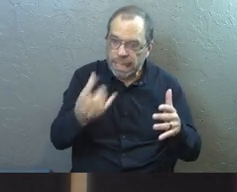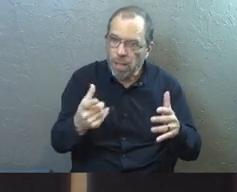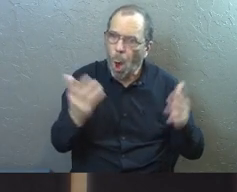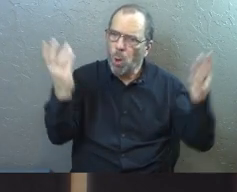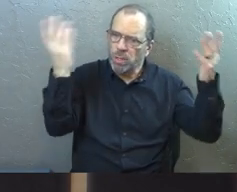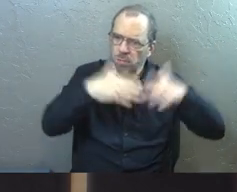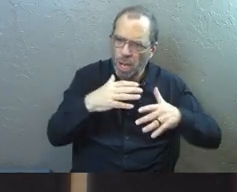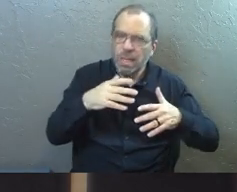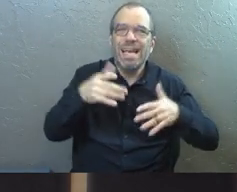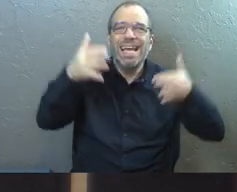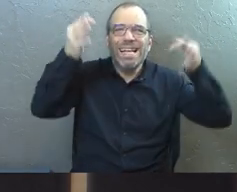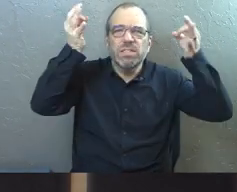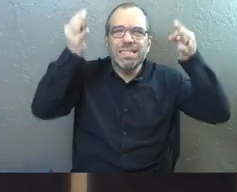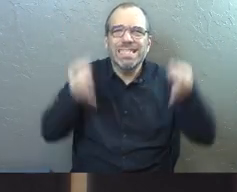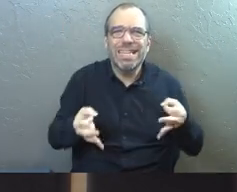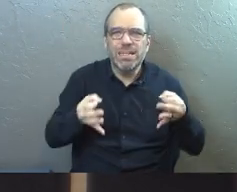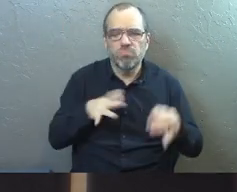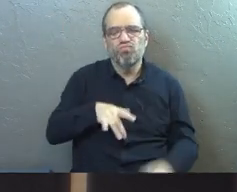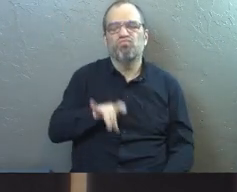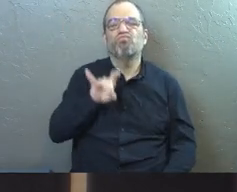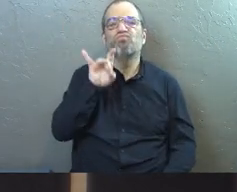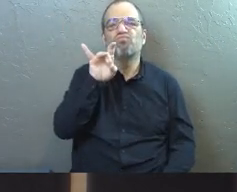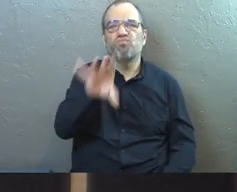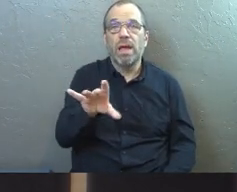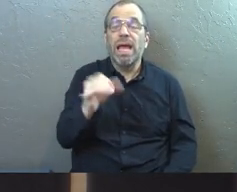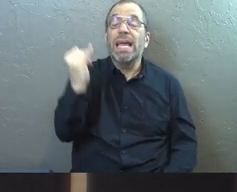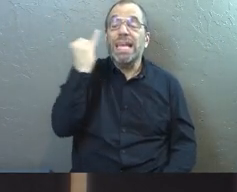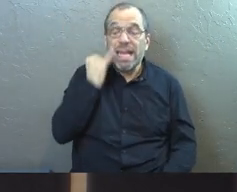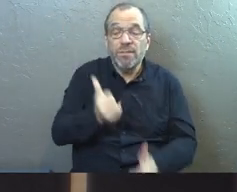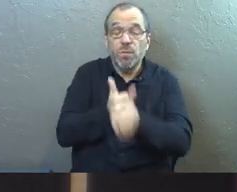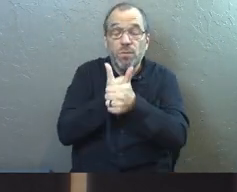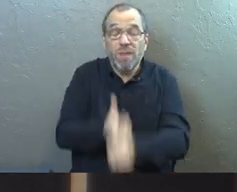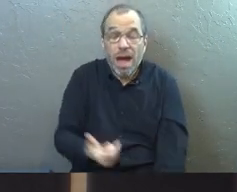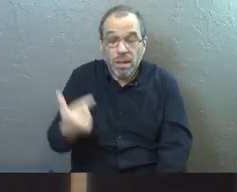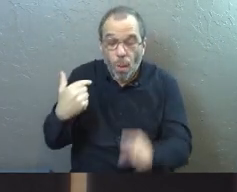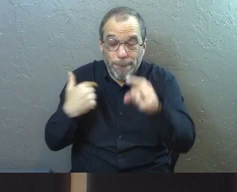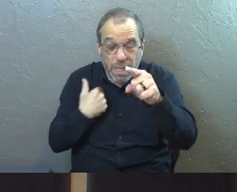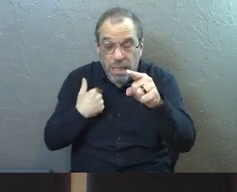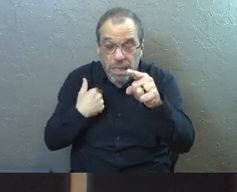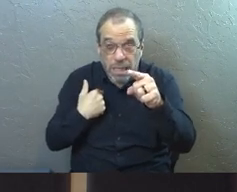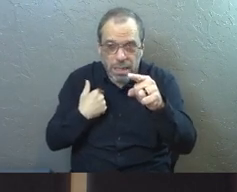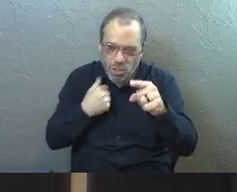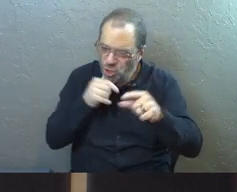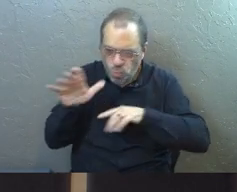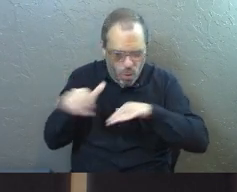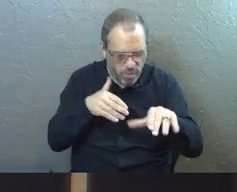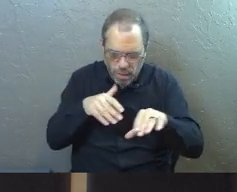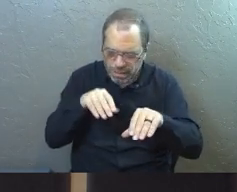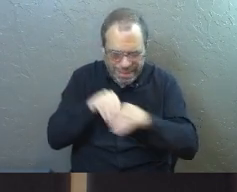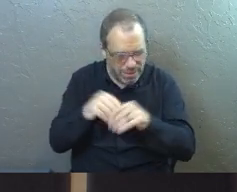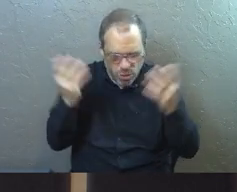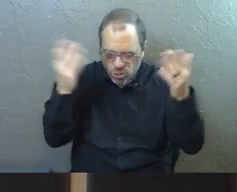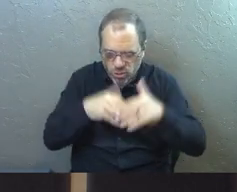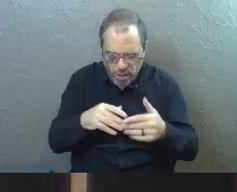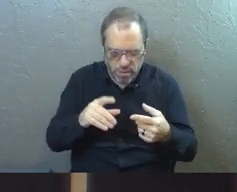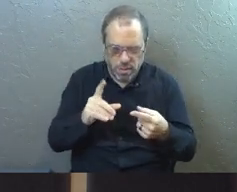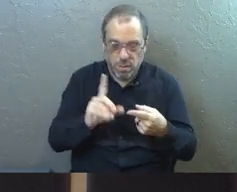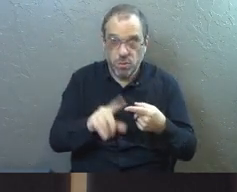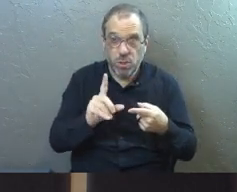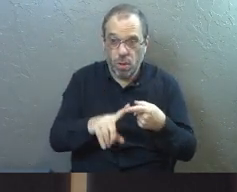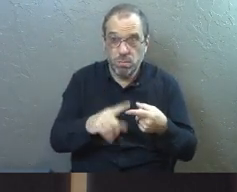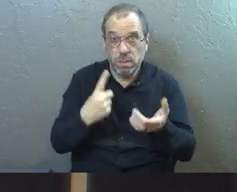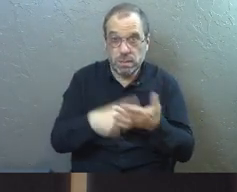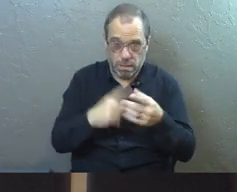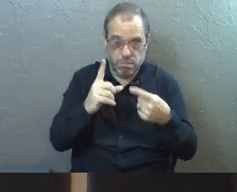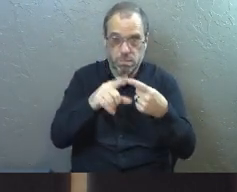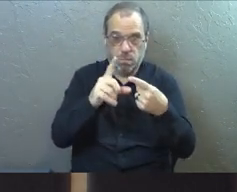Like there's like a choice that Jesus kind of throws out. If you follow me, you won't have to walk in that darkness that exists. So the first thing we are